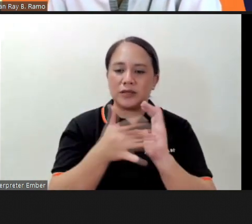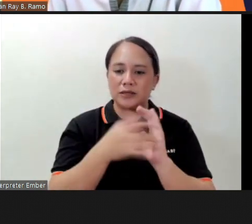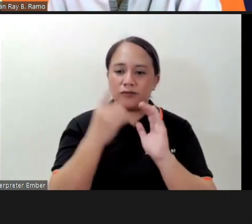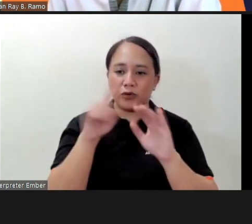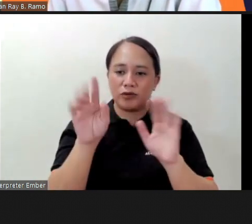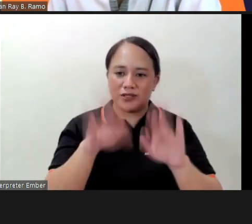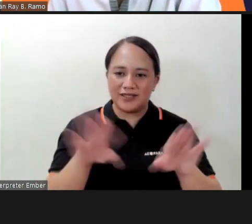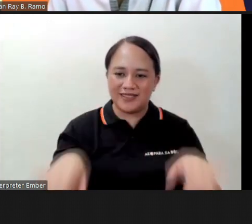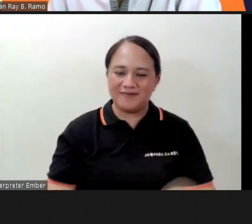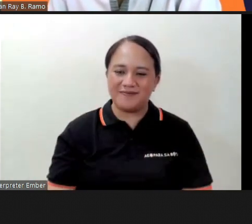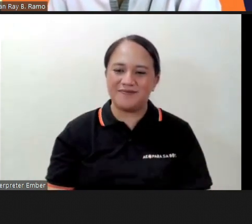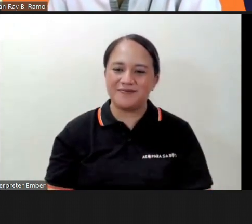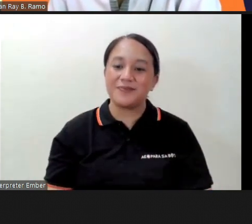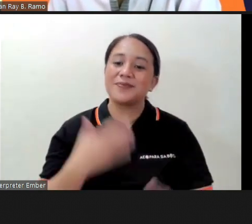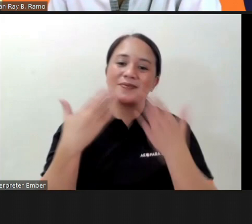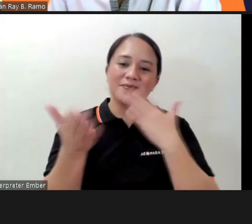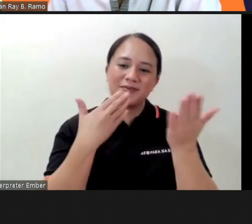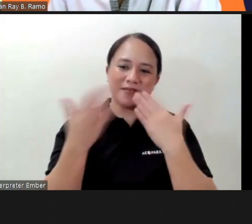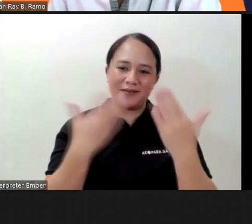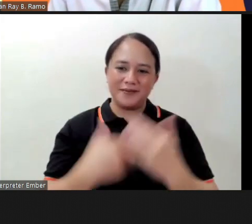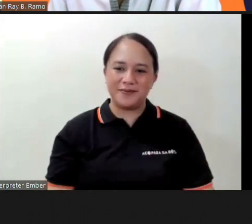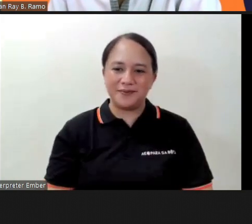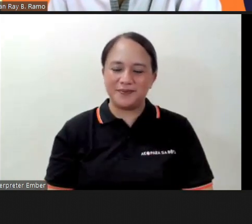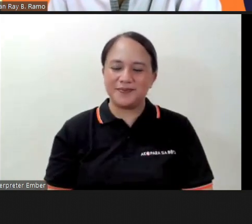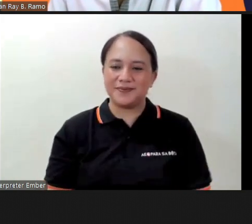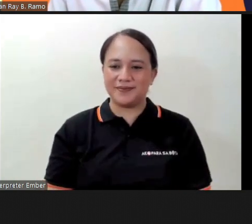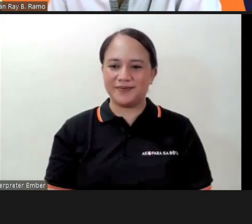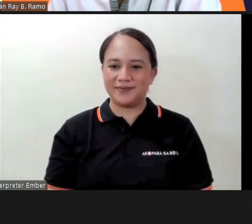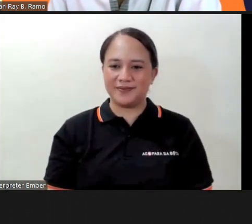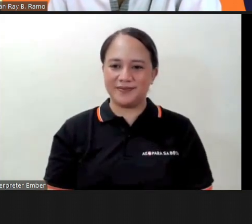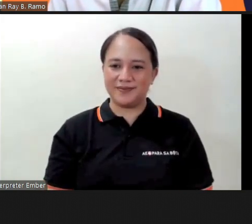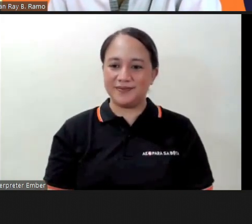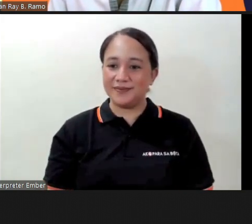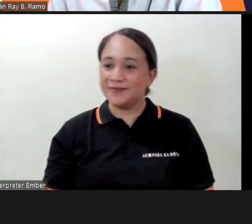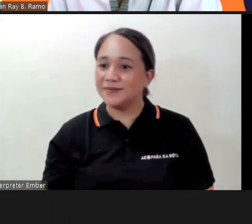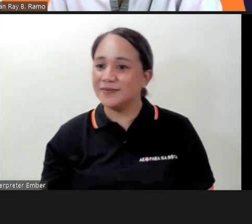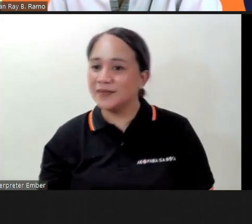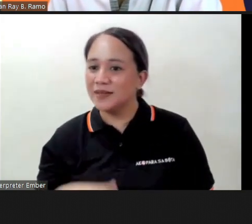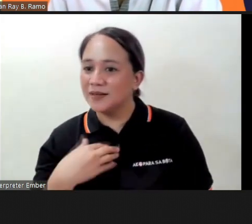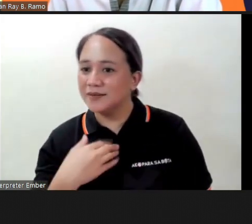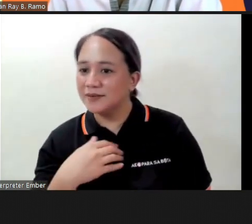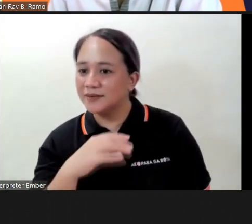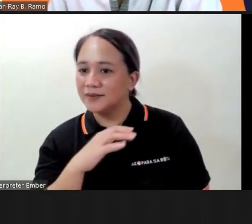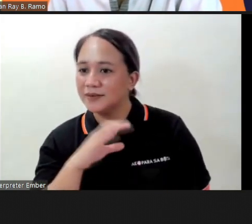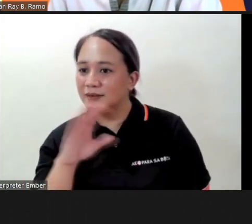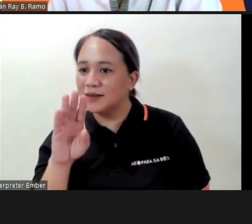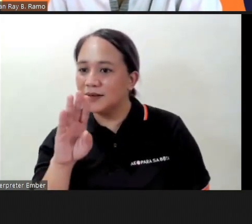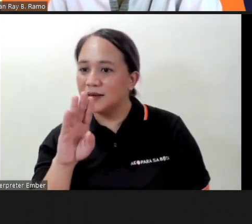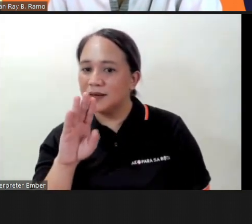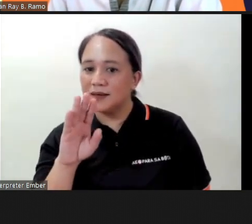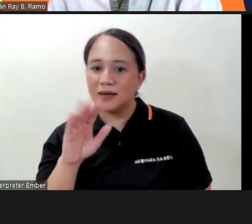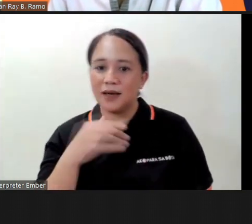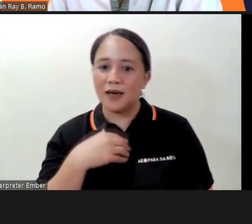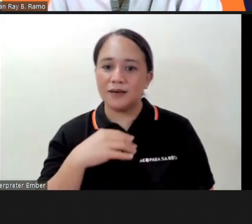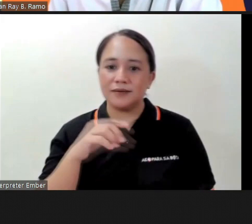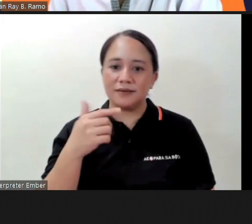children thank you Mr. Guseco do you have something else to add